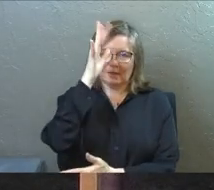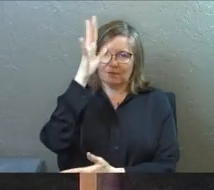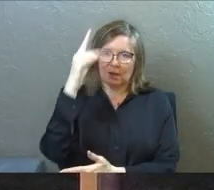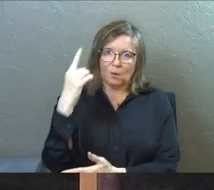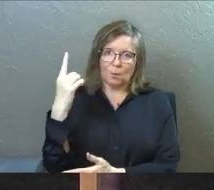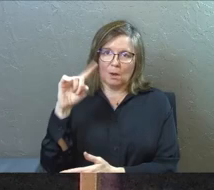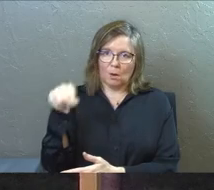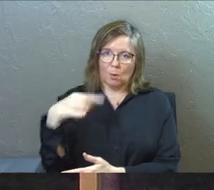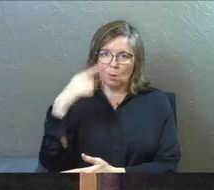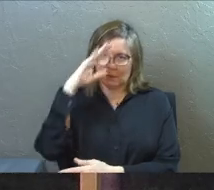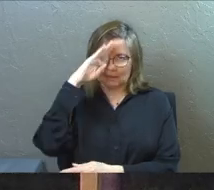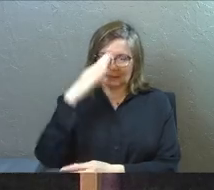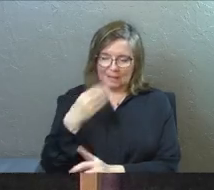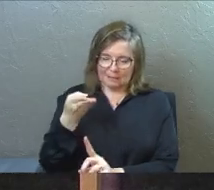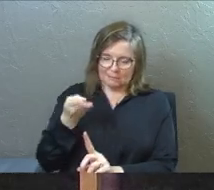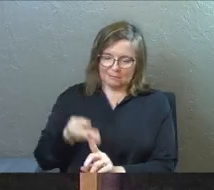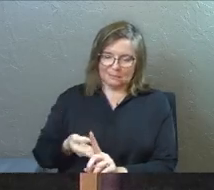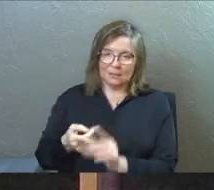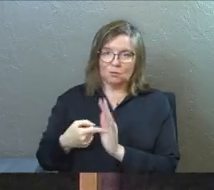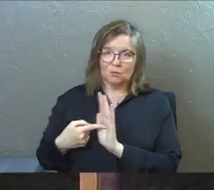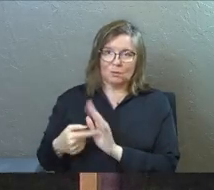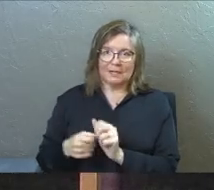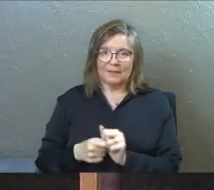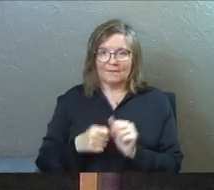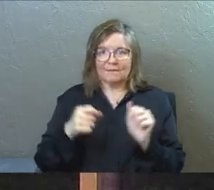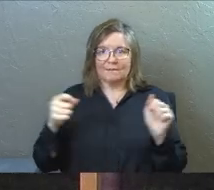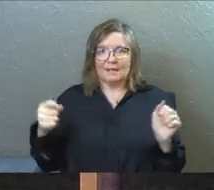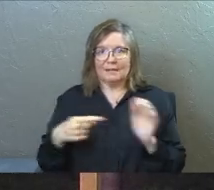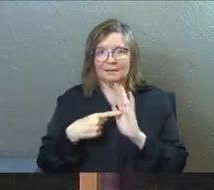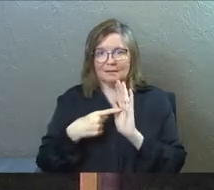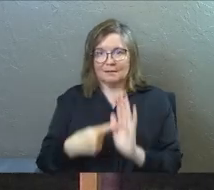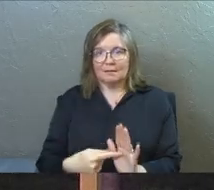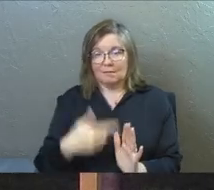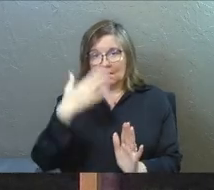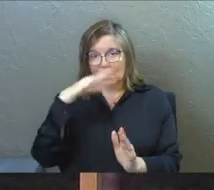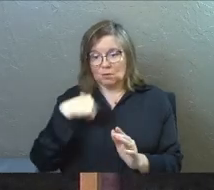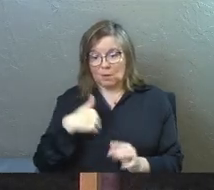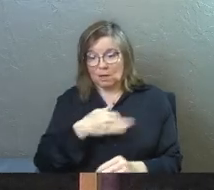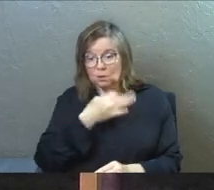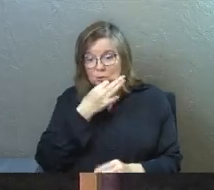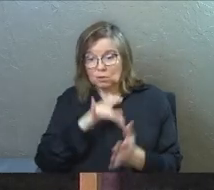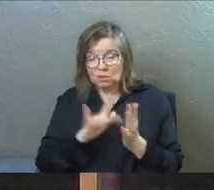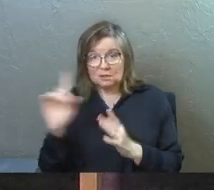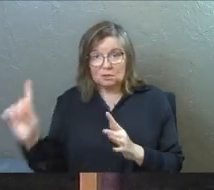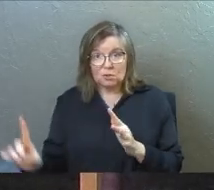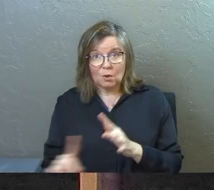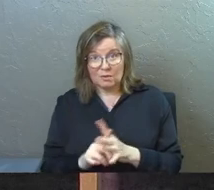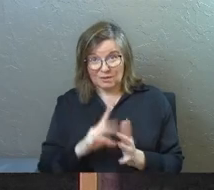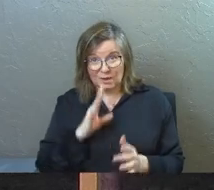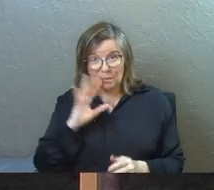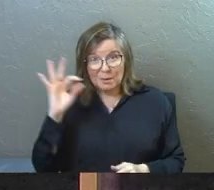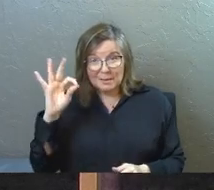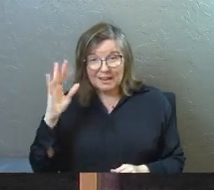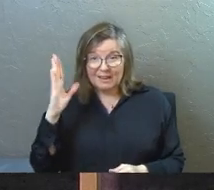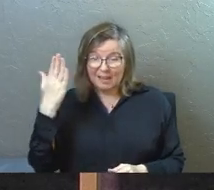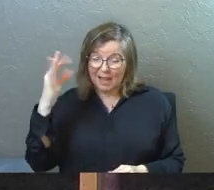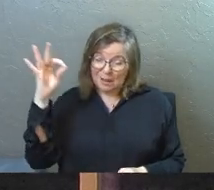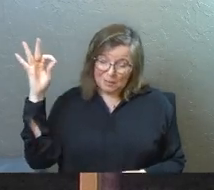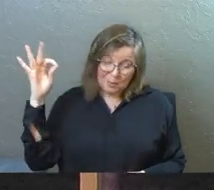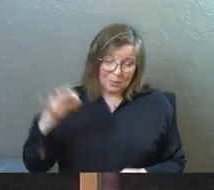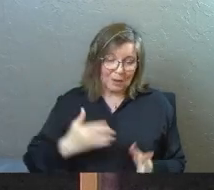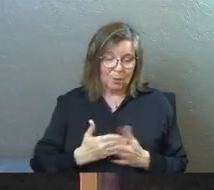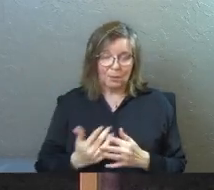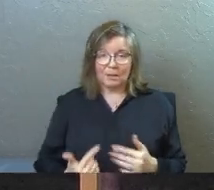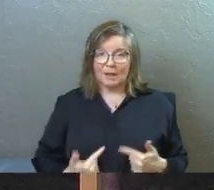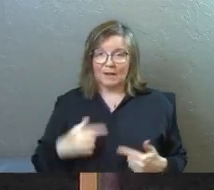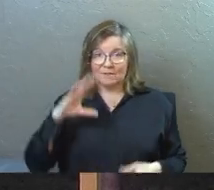father's one and only son. He has revealed God to us. As soon as Jesus came, you want to talk about preaching, God preached through the